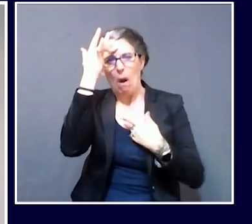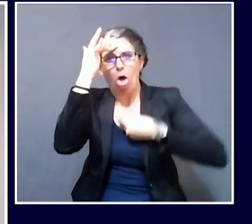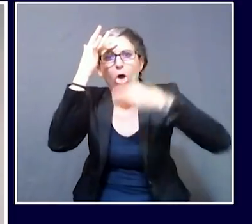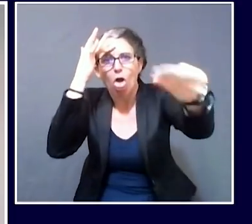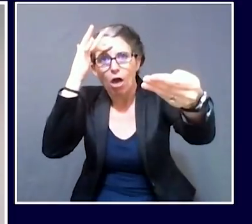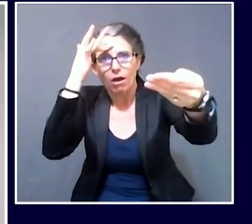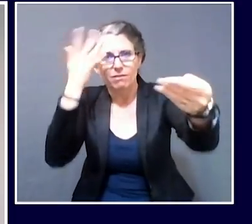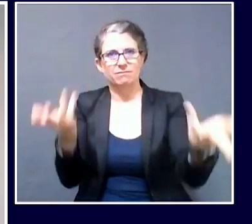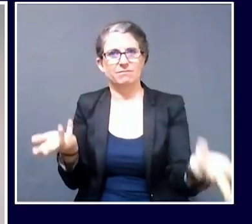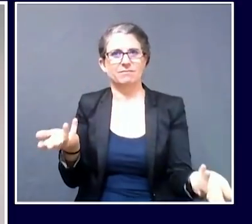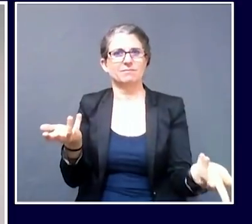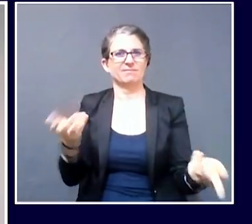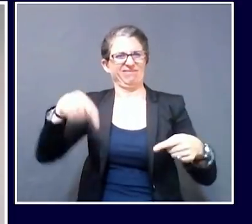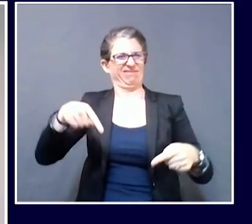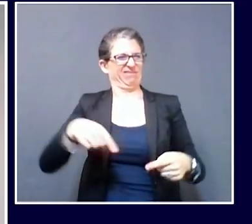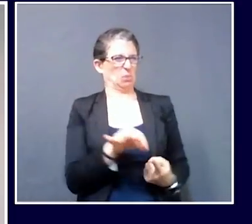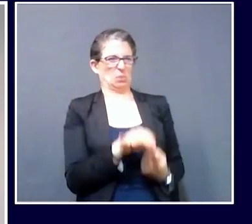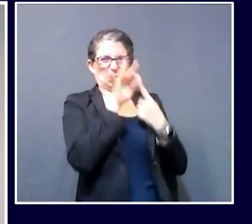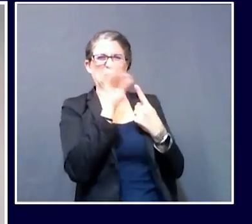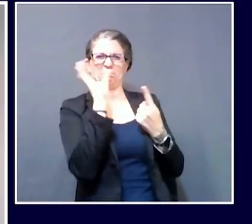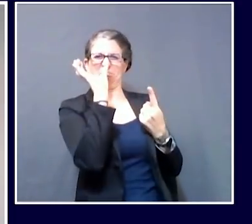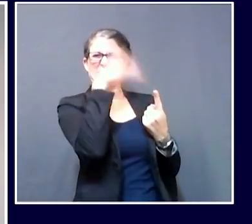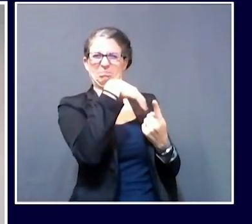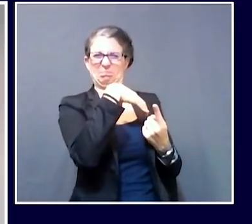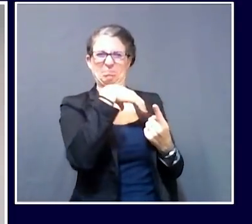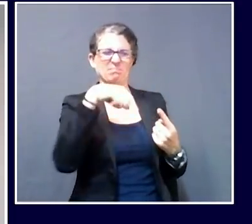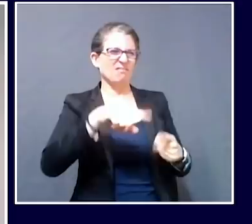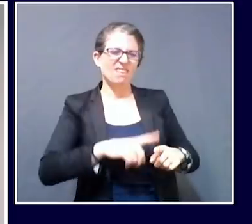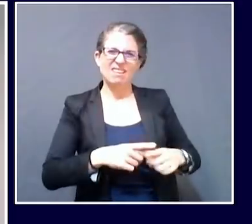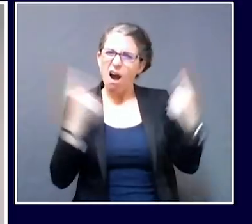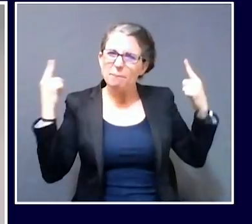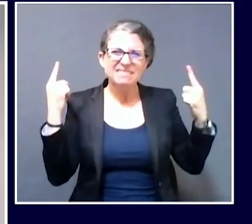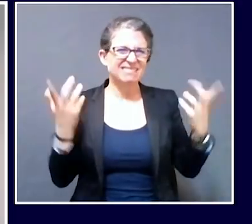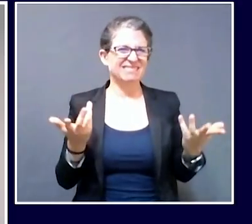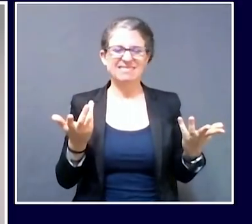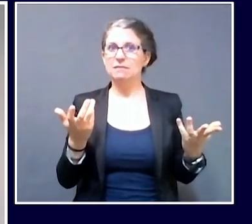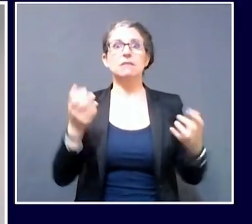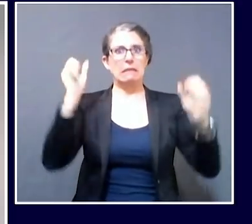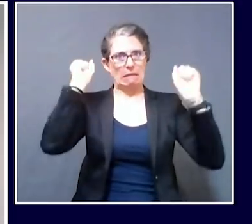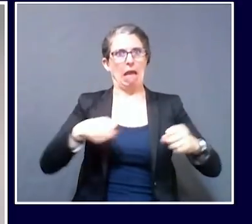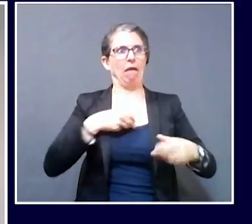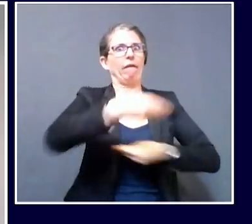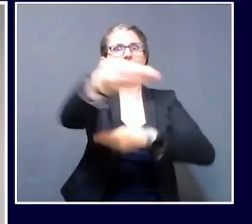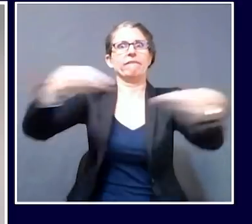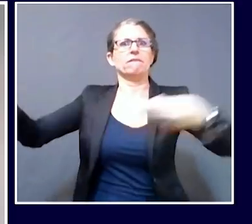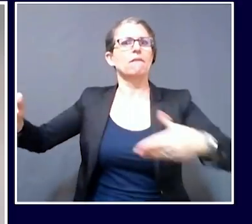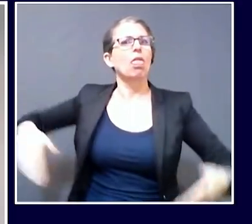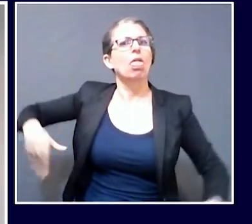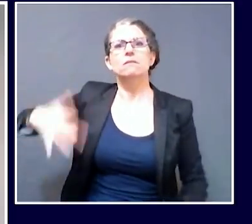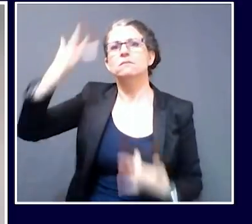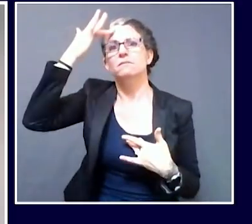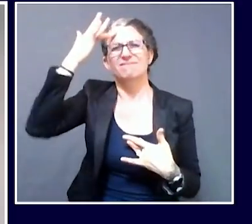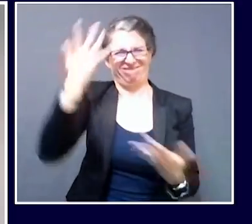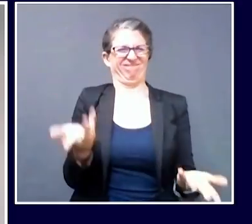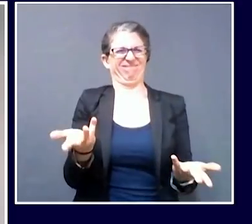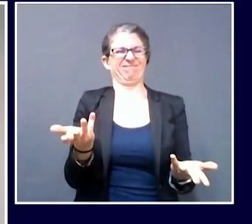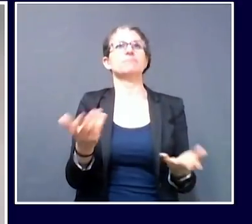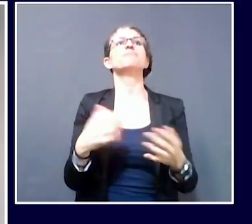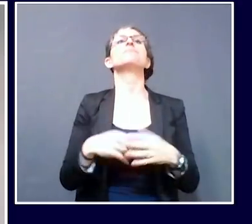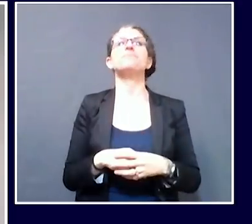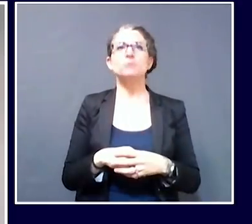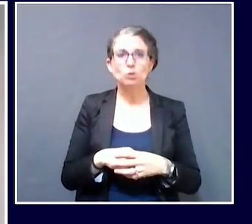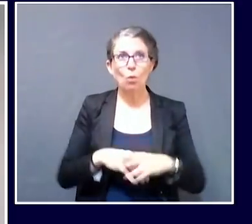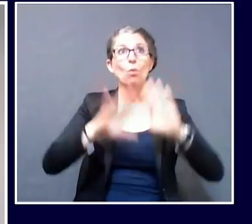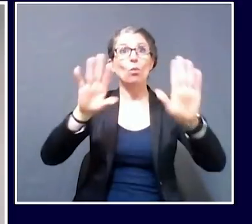that you raise in your question, Brian, is one between people who can transmit the disease without ever having shown